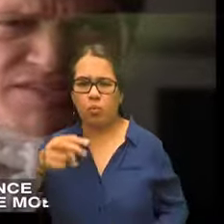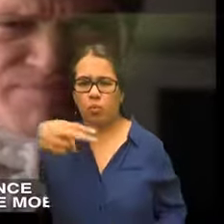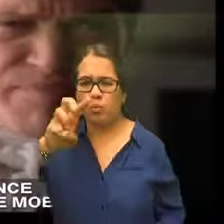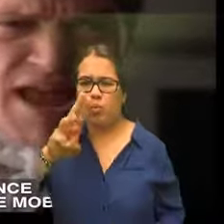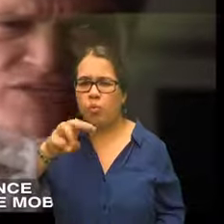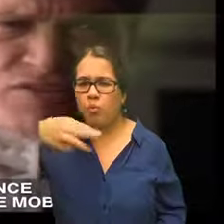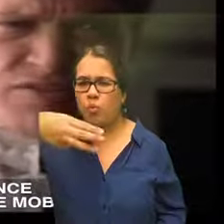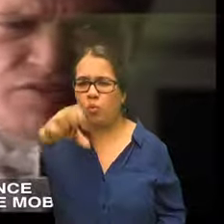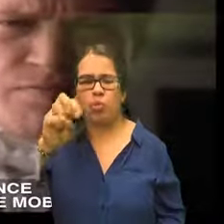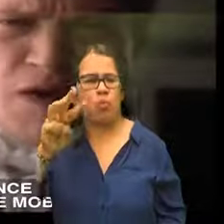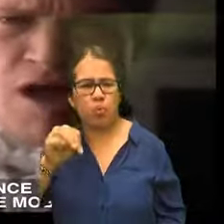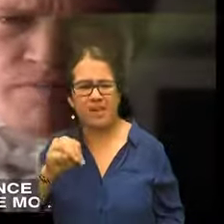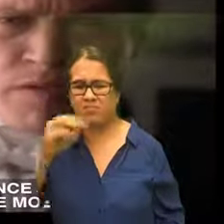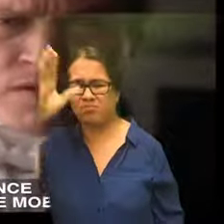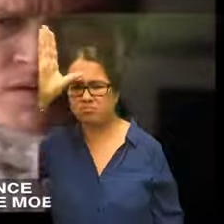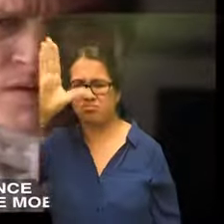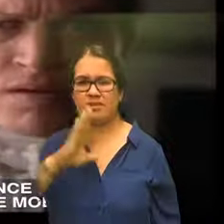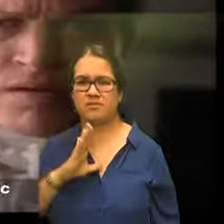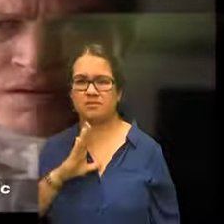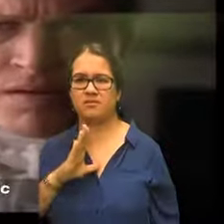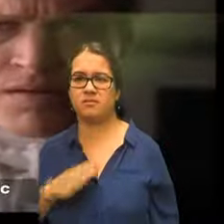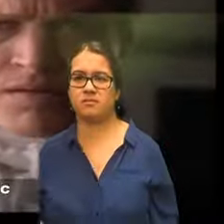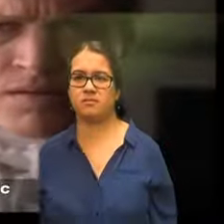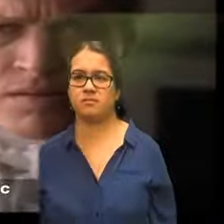ignorance and passions of the mob